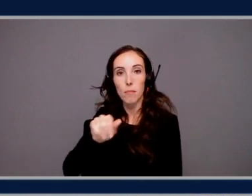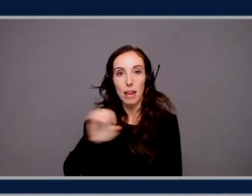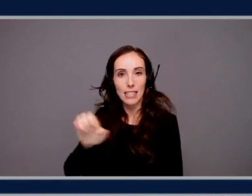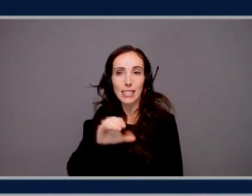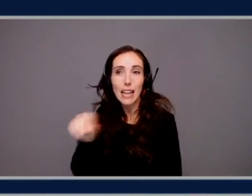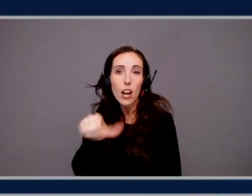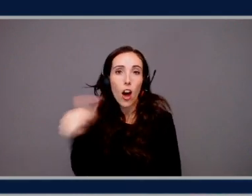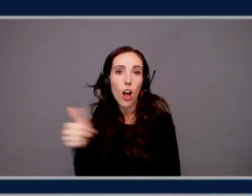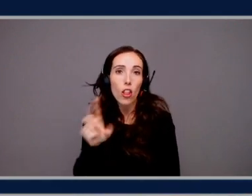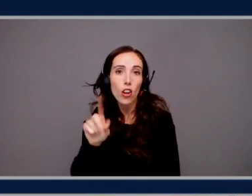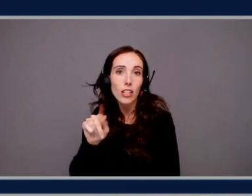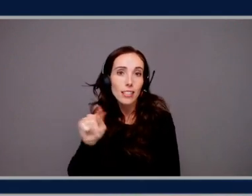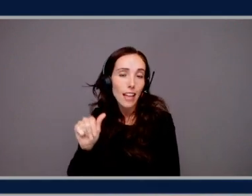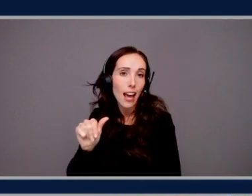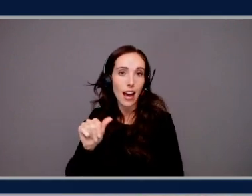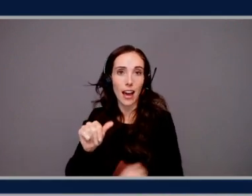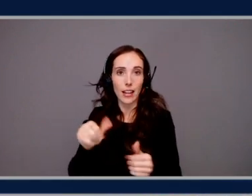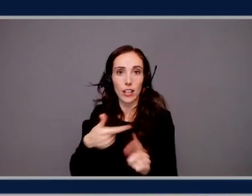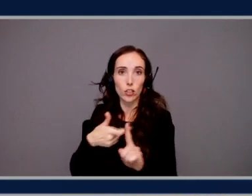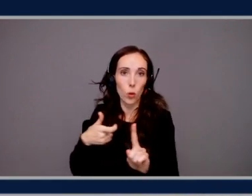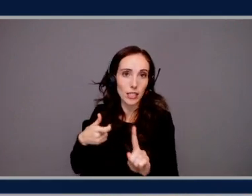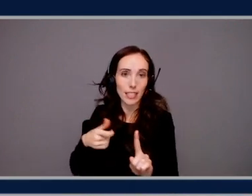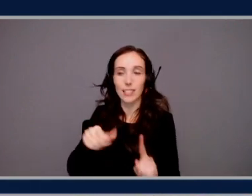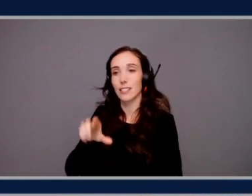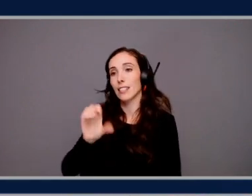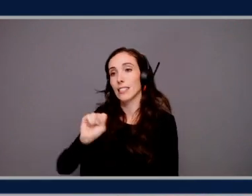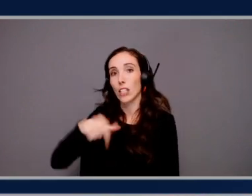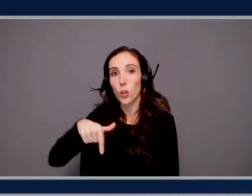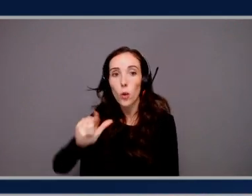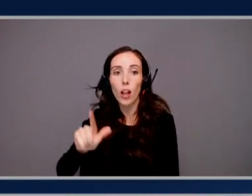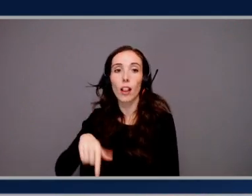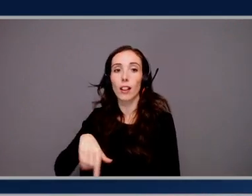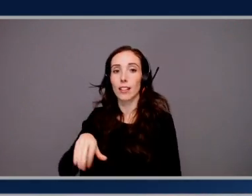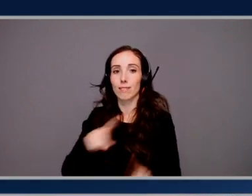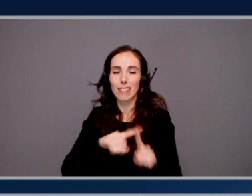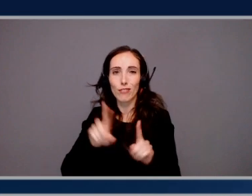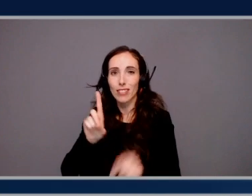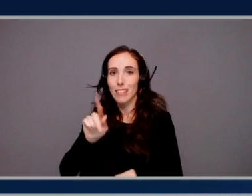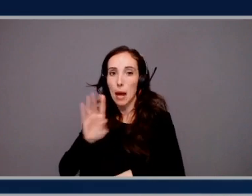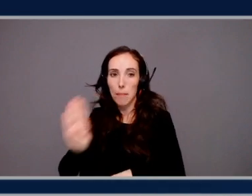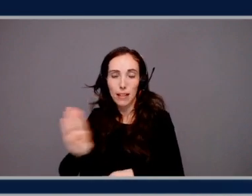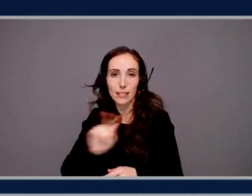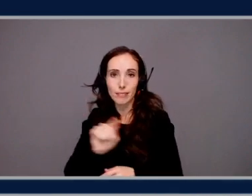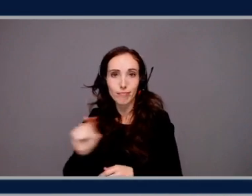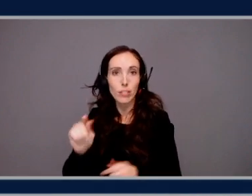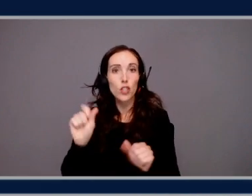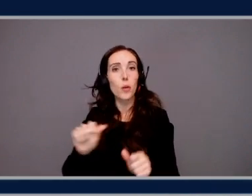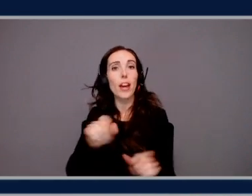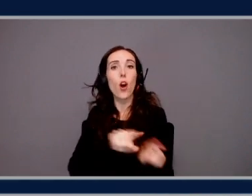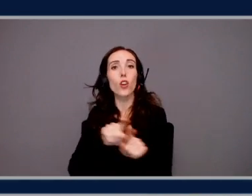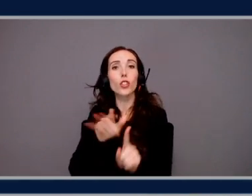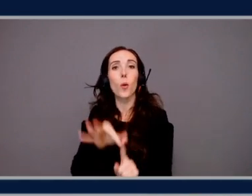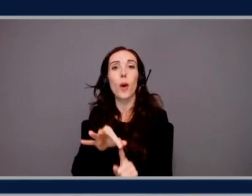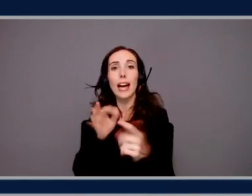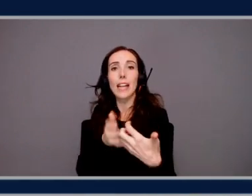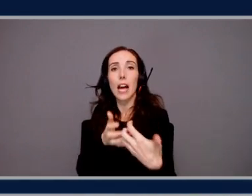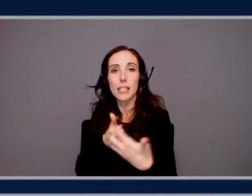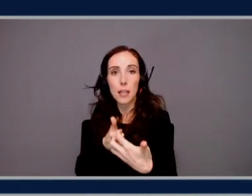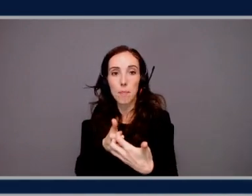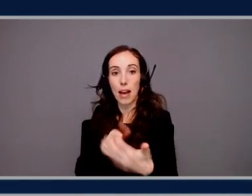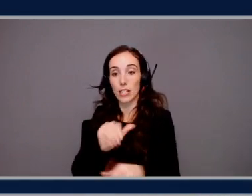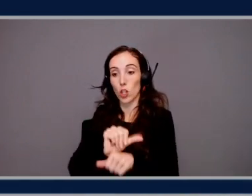sources, whether it's SQL databases or API endpoints and more. More importantly is you can customize these agents and these workflows to really be